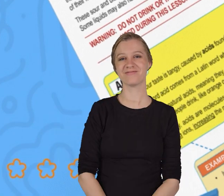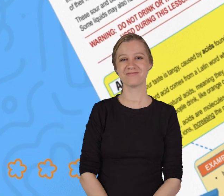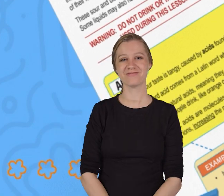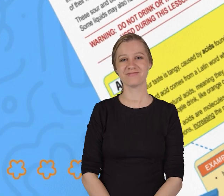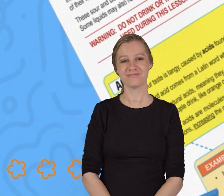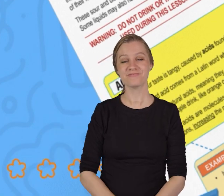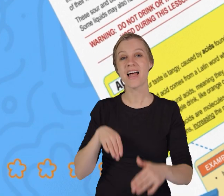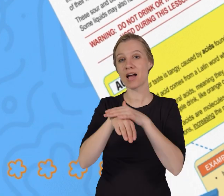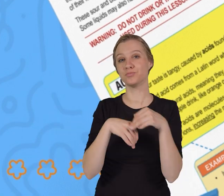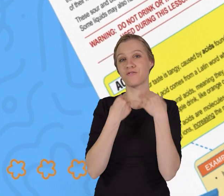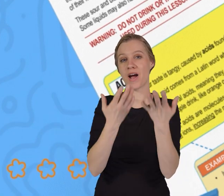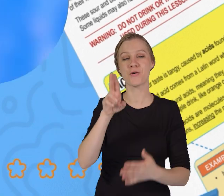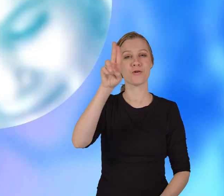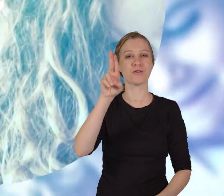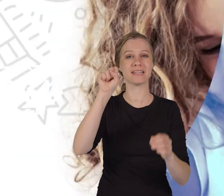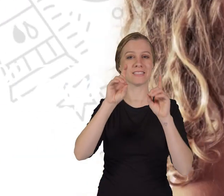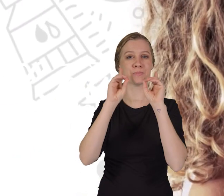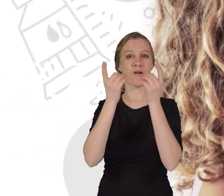homeschoolers.